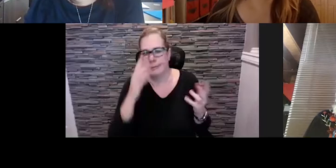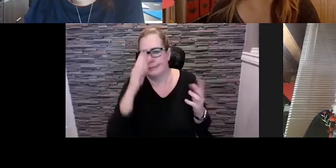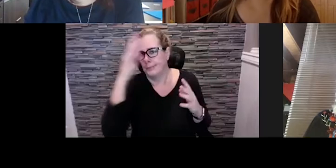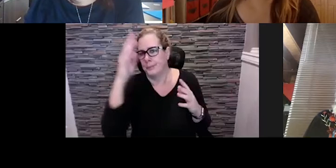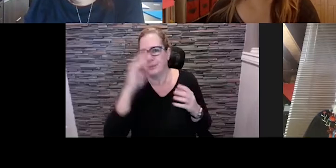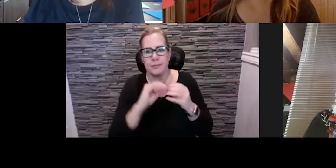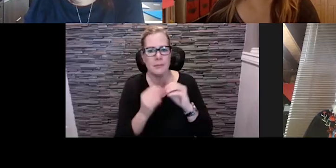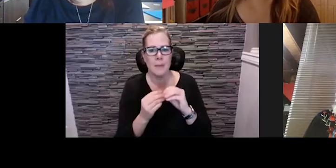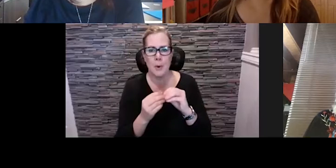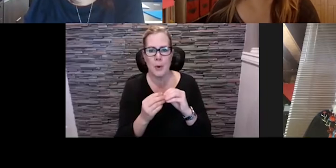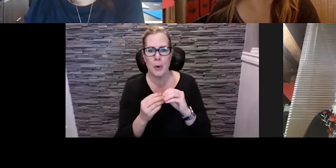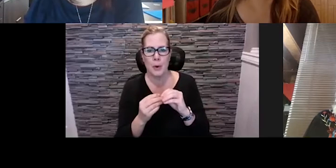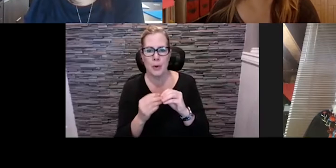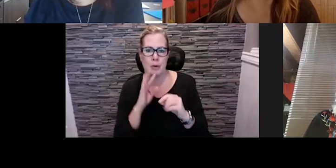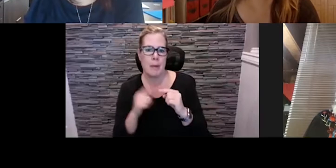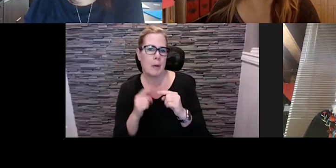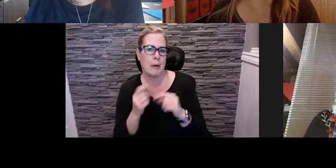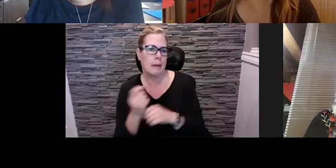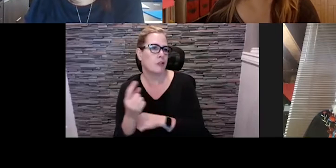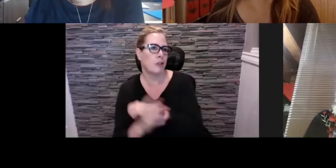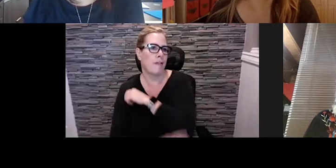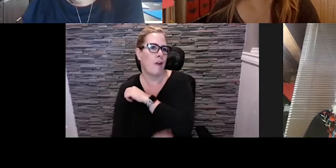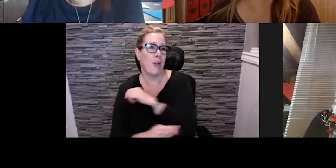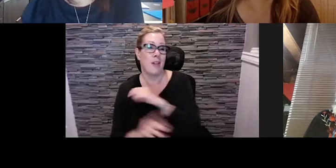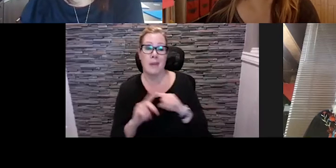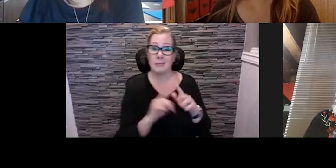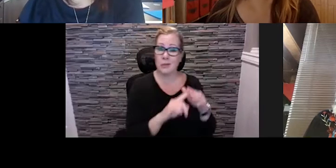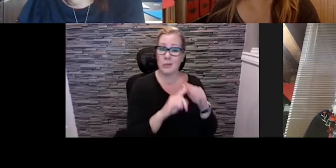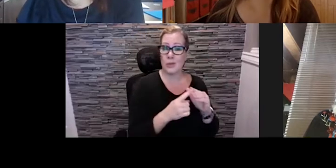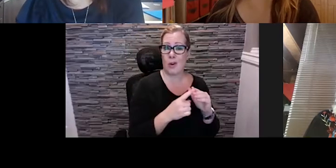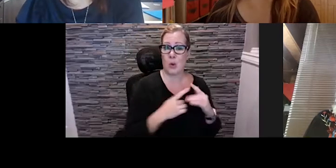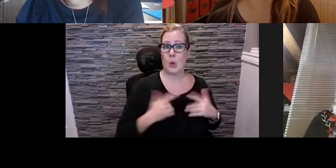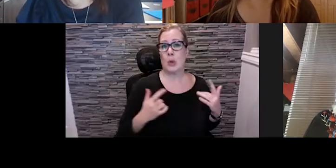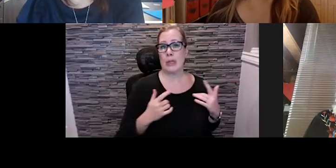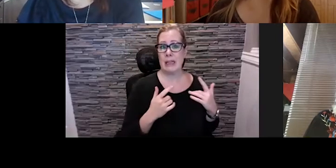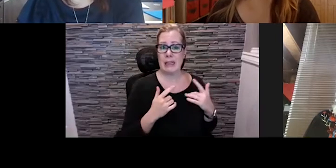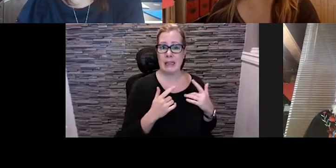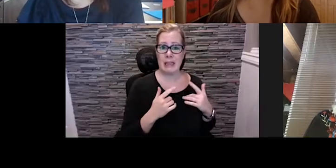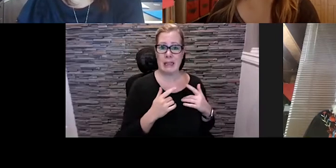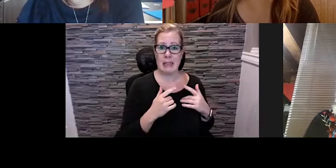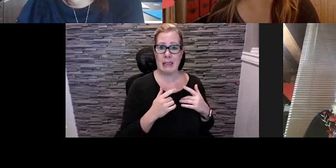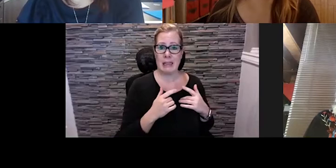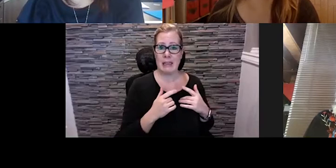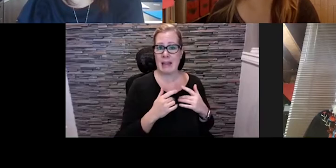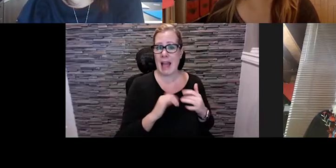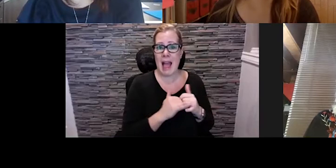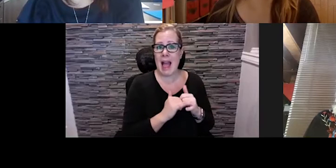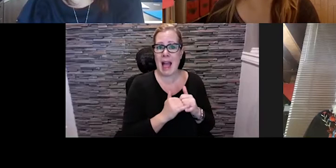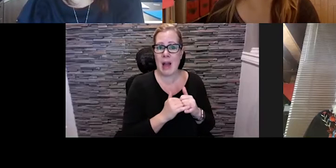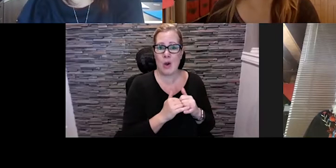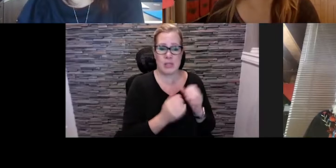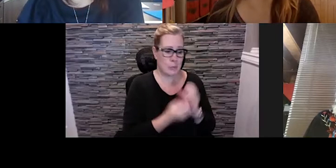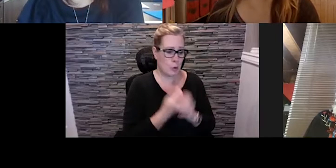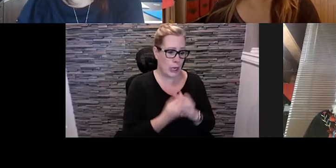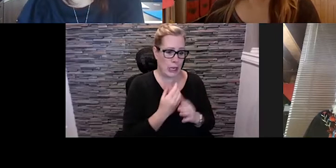that's the high end in the fall, but, you know, scaling it back to the beginning of the season. And how do you, how do you, how you could imagine that working.